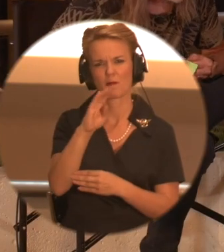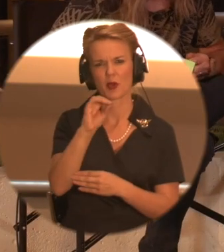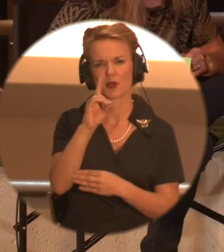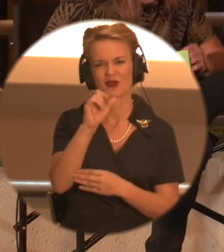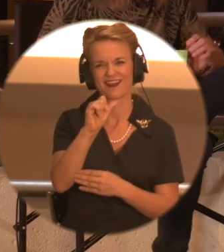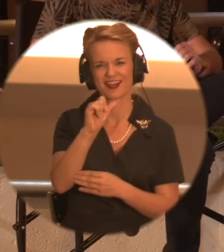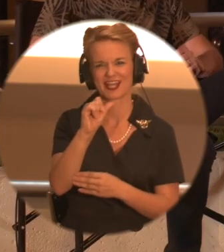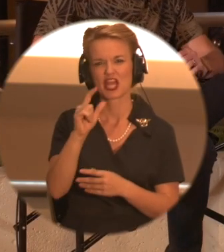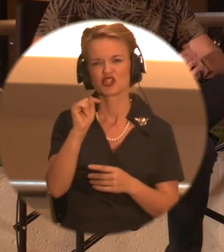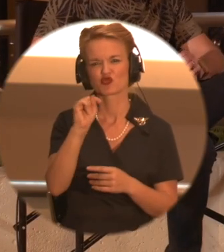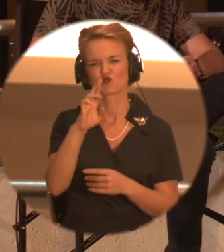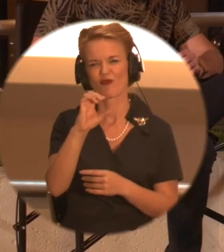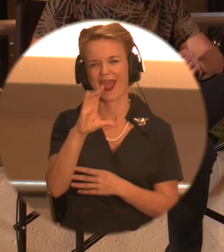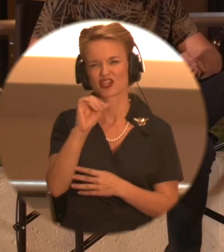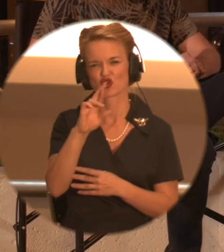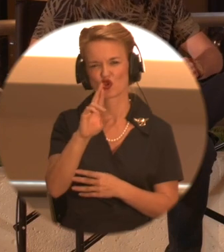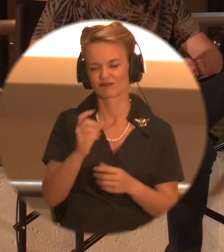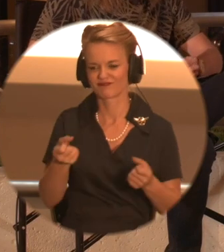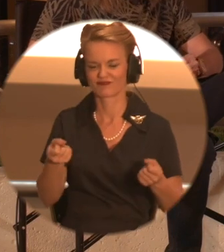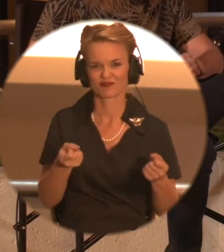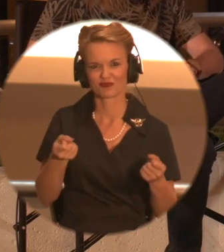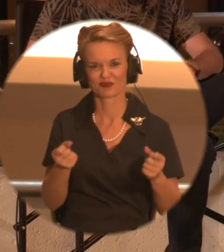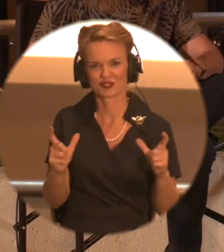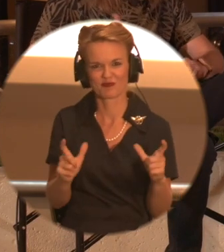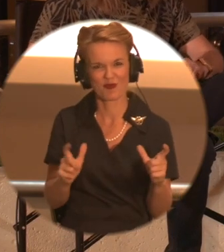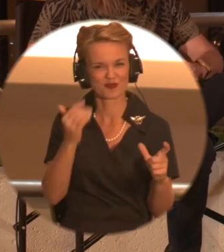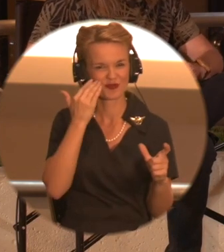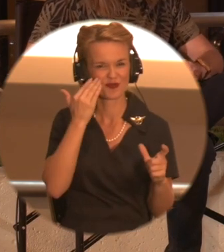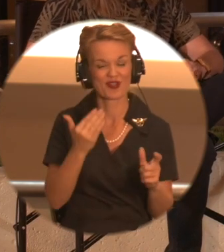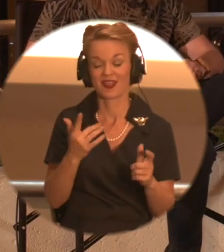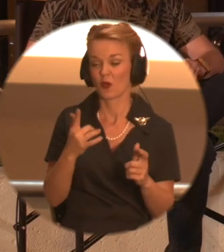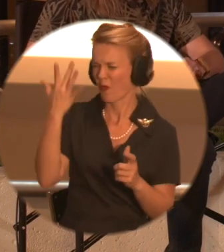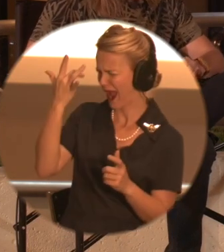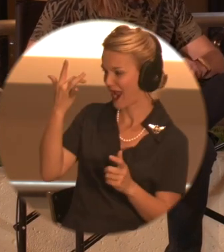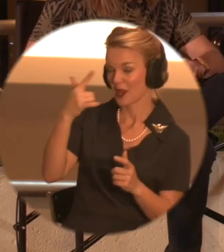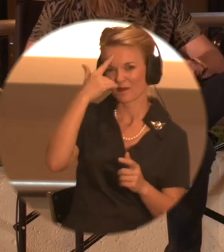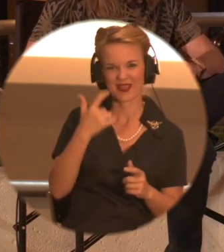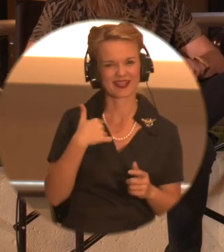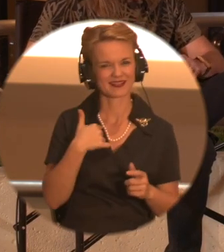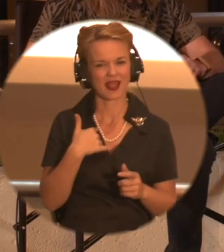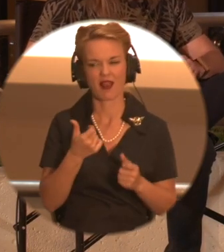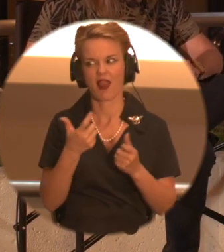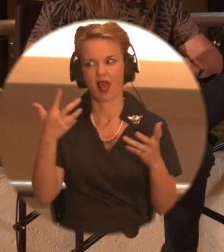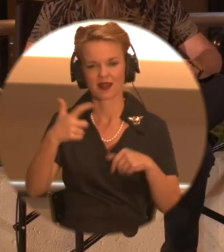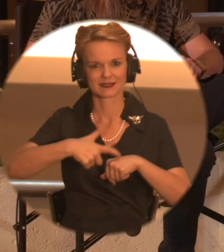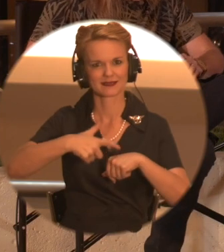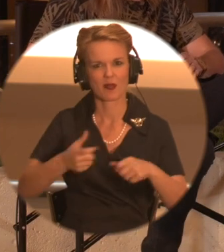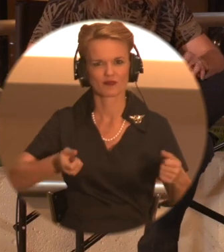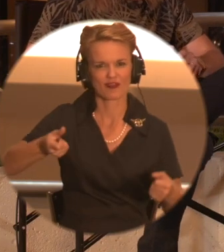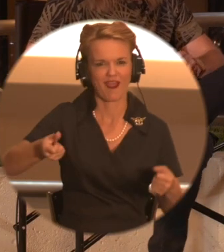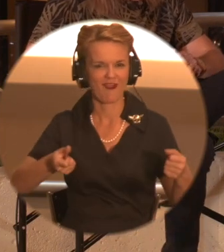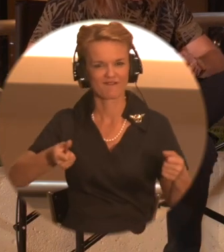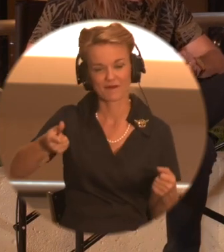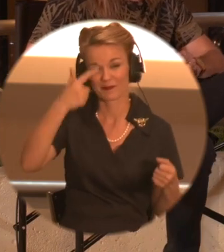Why a Kubota tractor? Because I spend a lot of time on one. Yeah. I know I don't seem like a guy who would do that, but I do a lot of land management. Okay. When I'm not doing